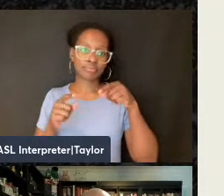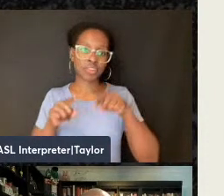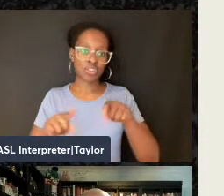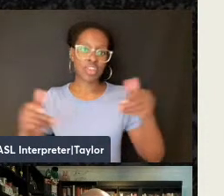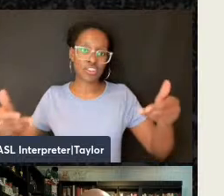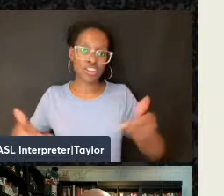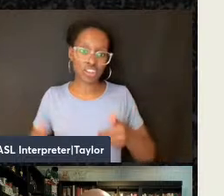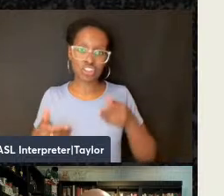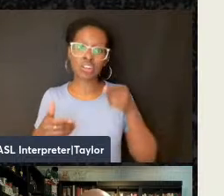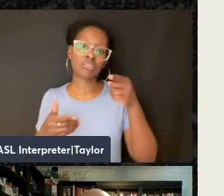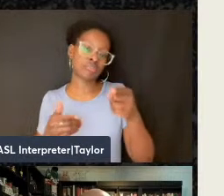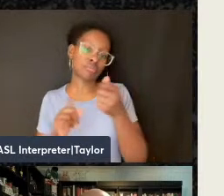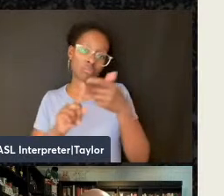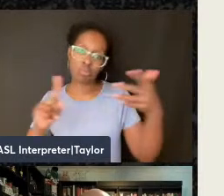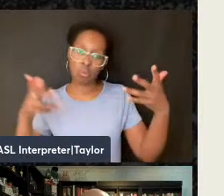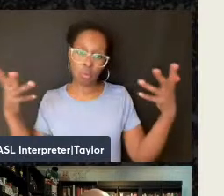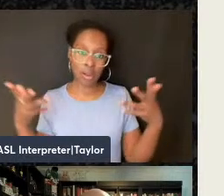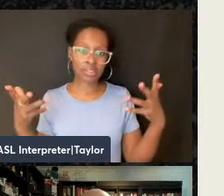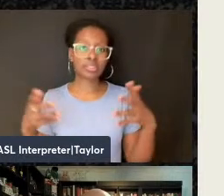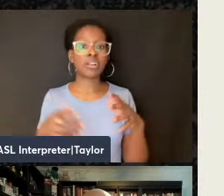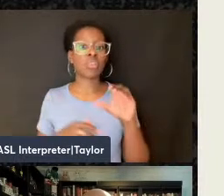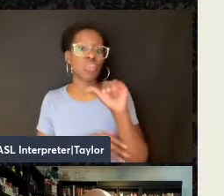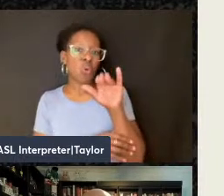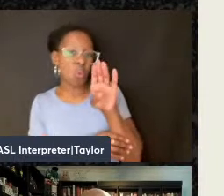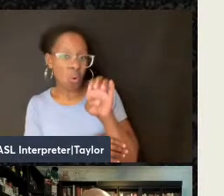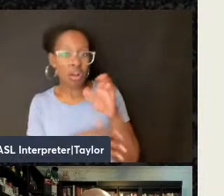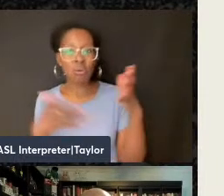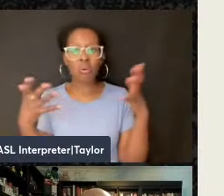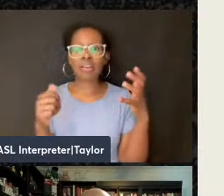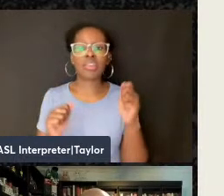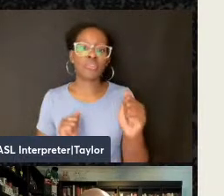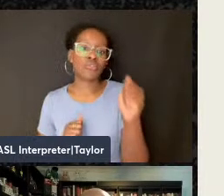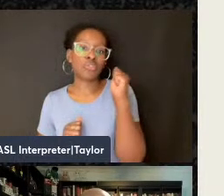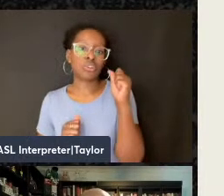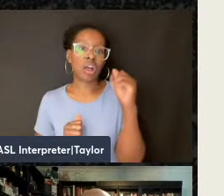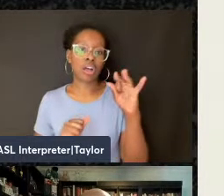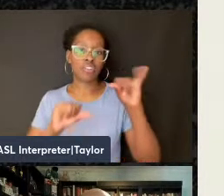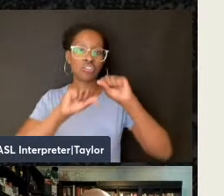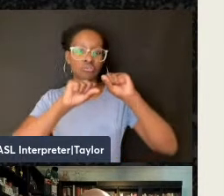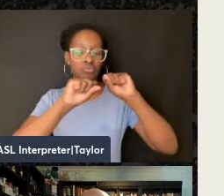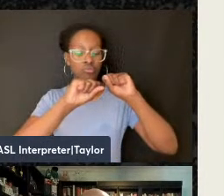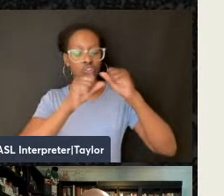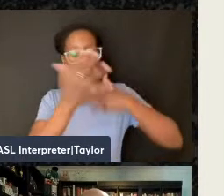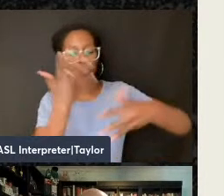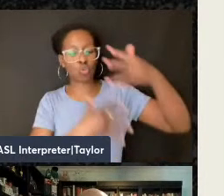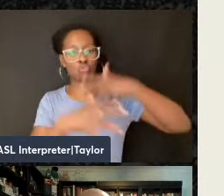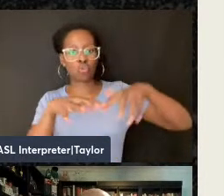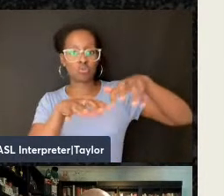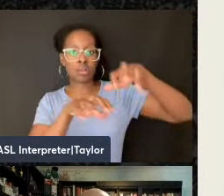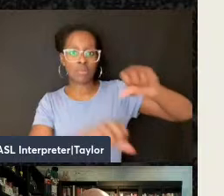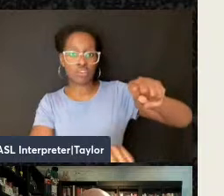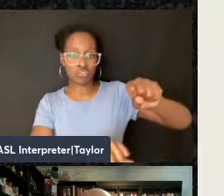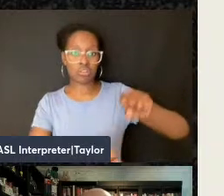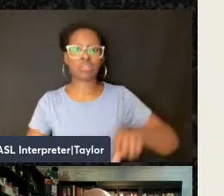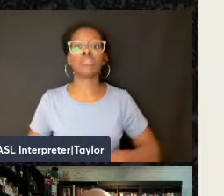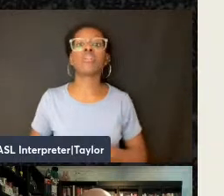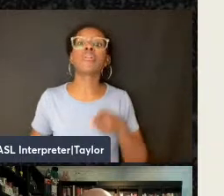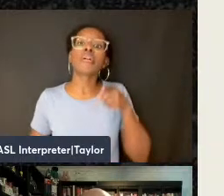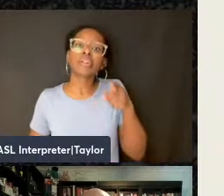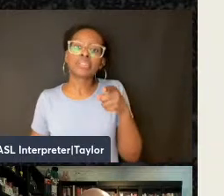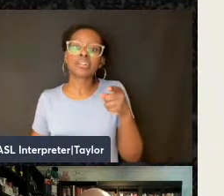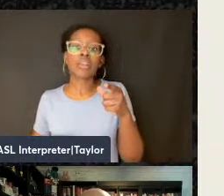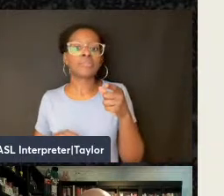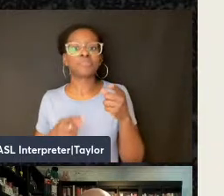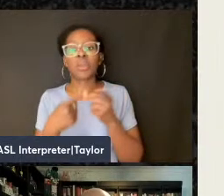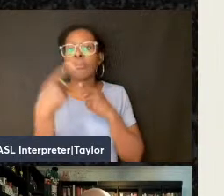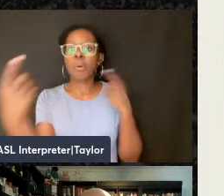the core of anarchist ideology in practice is refusal of social domination. Anarchism opposes the inequitable system